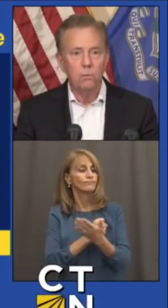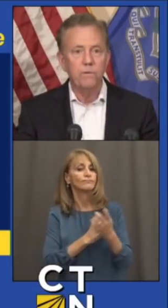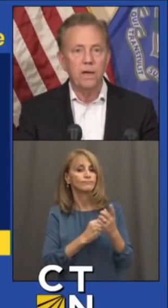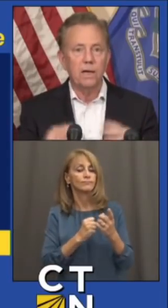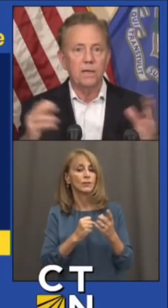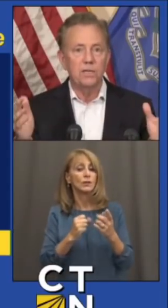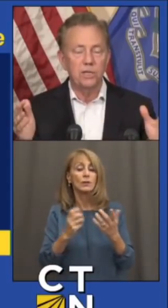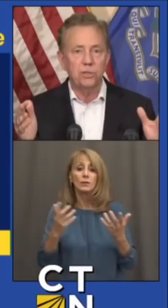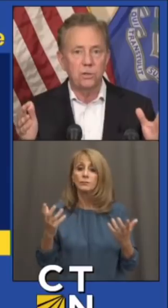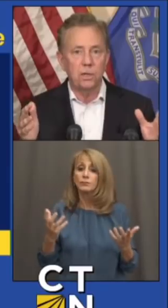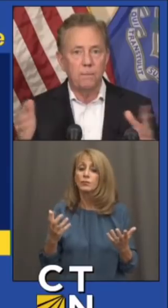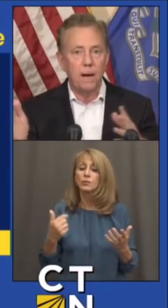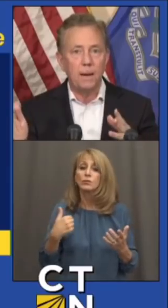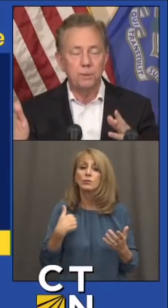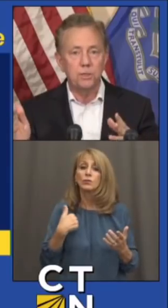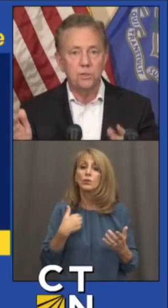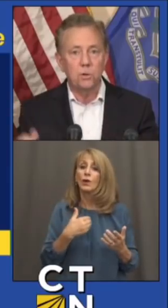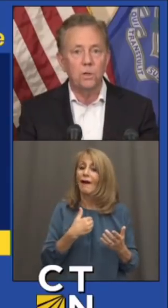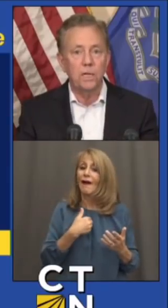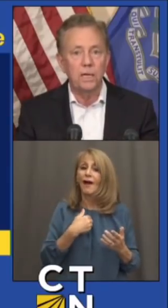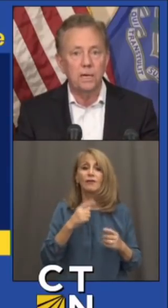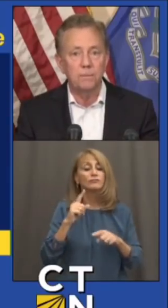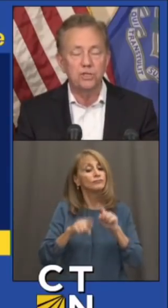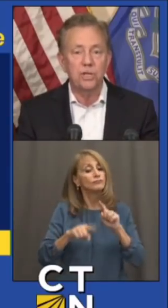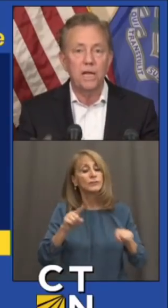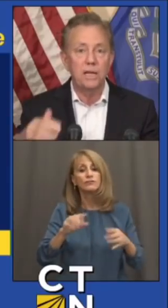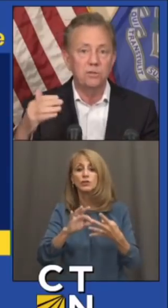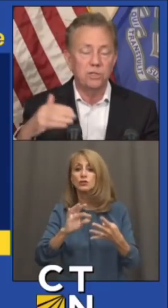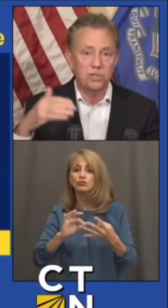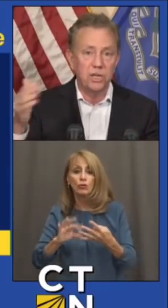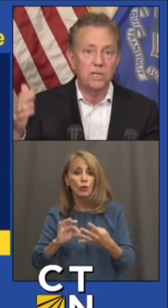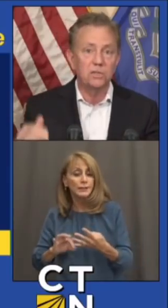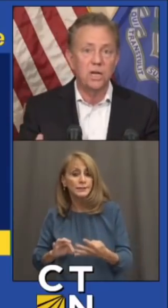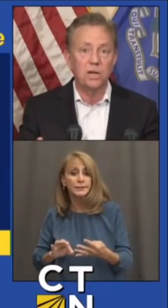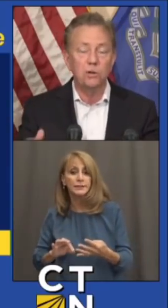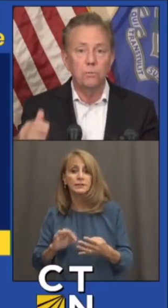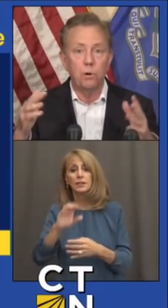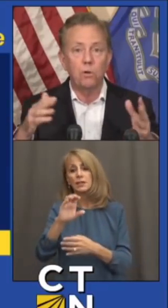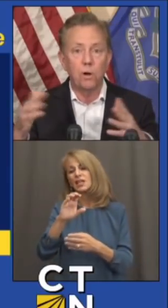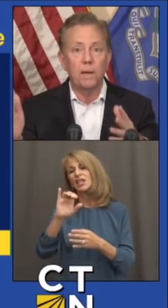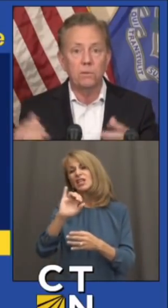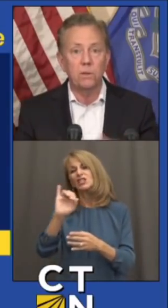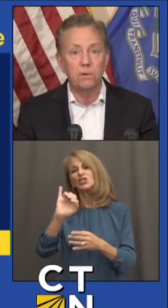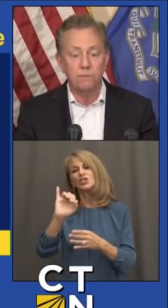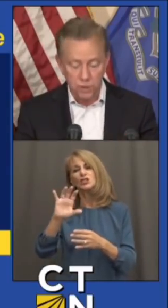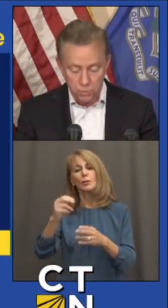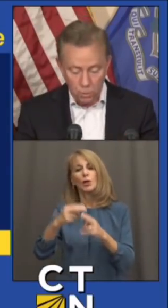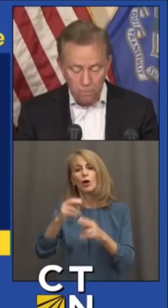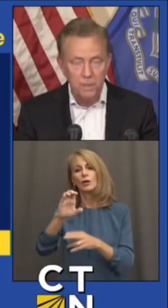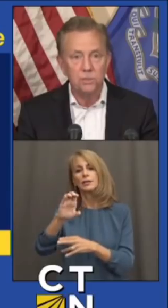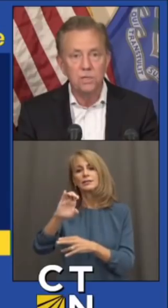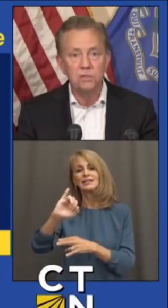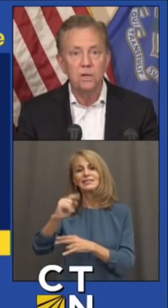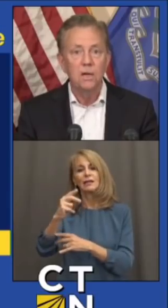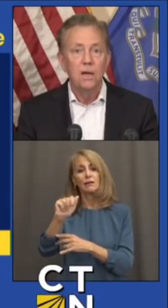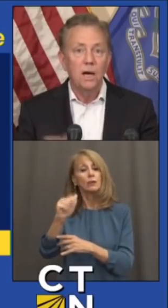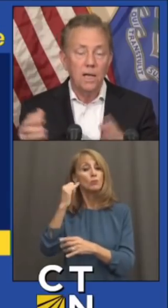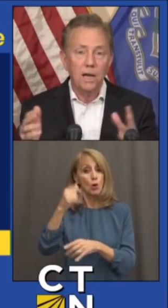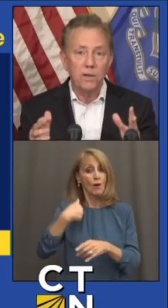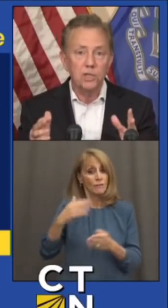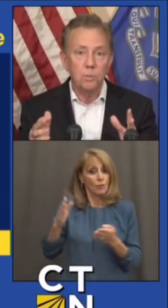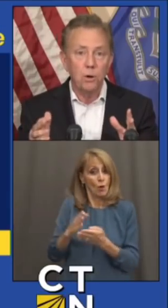Look, we've got additional options on the exchange. Cigna's got a new program out there for small business.